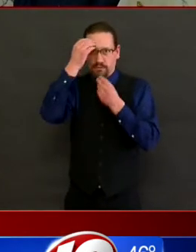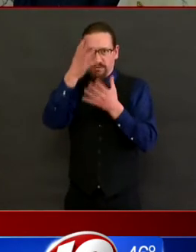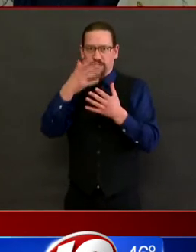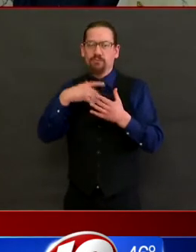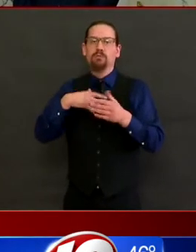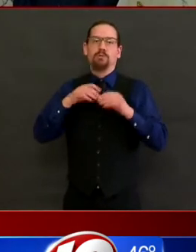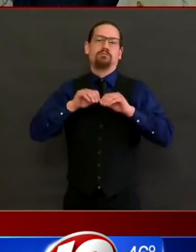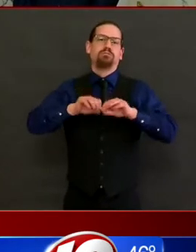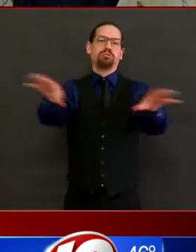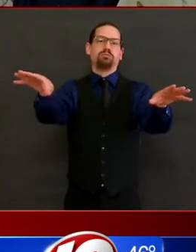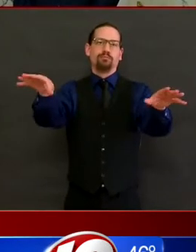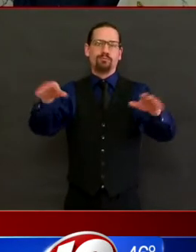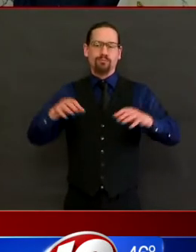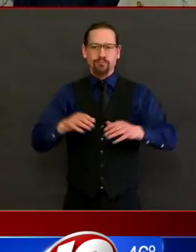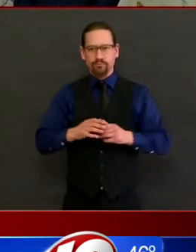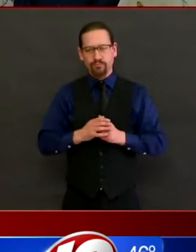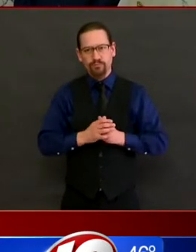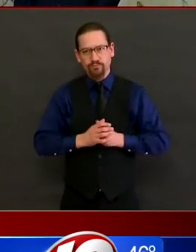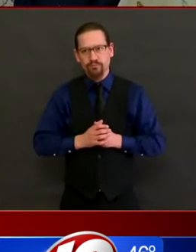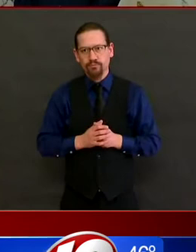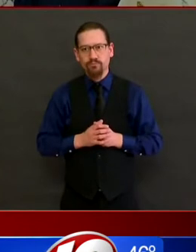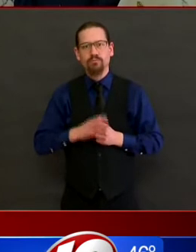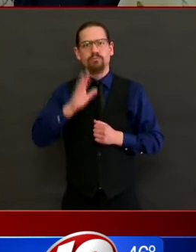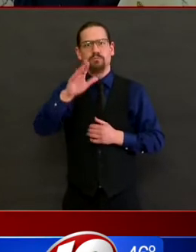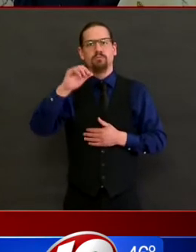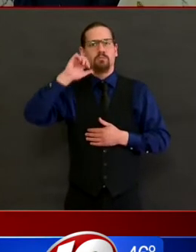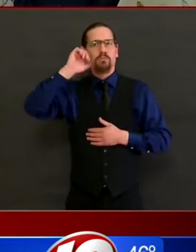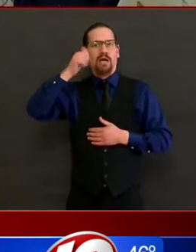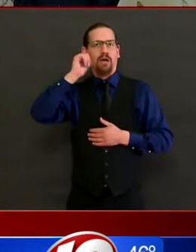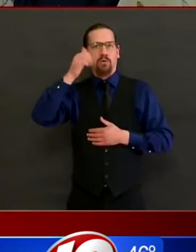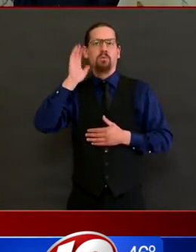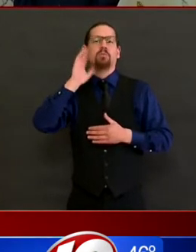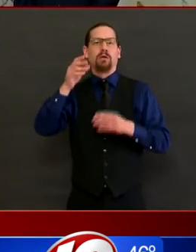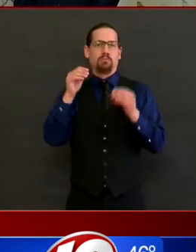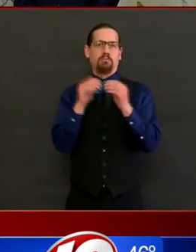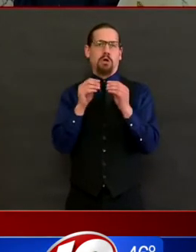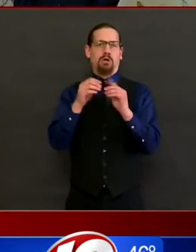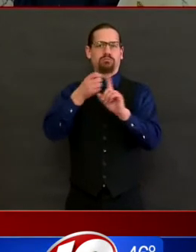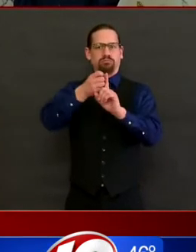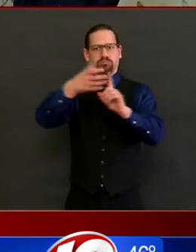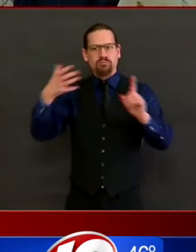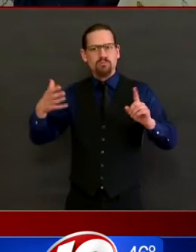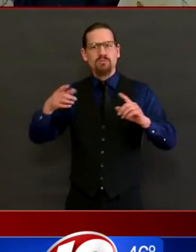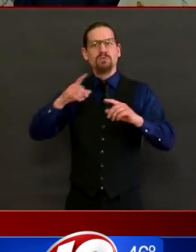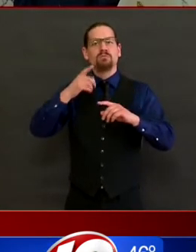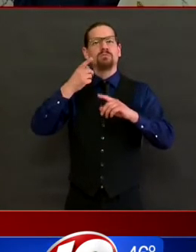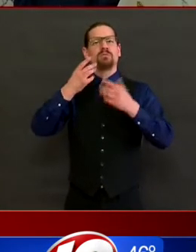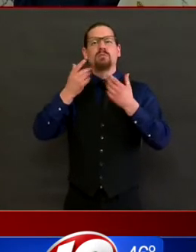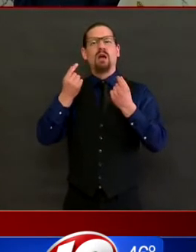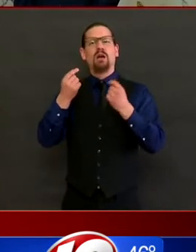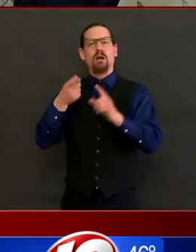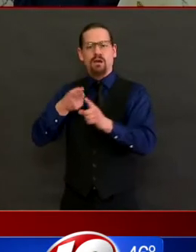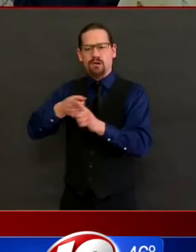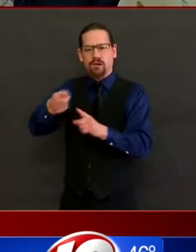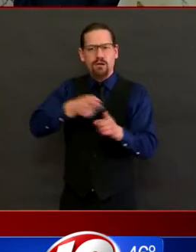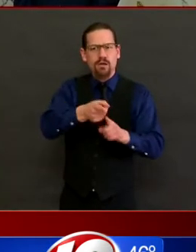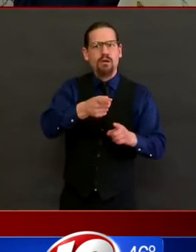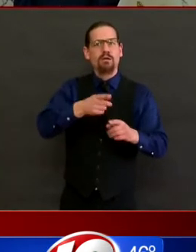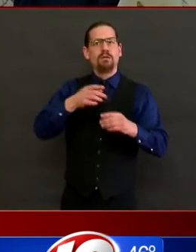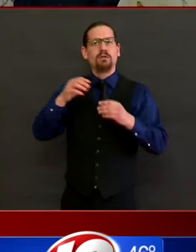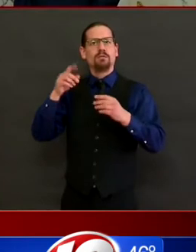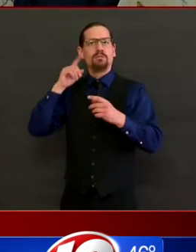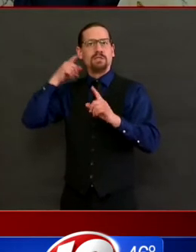comprehensive range of efforts that we are putting in place to support nursing homes.